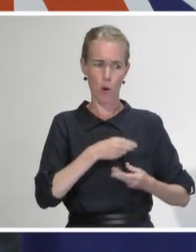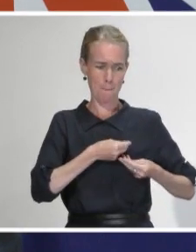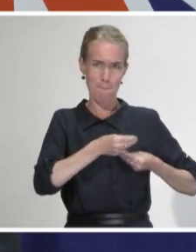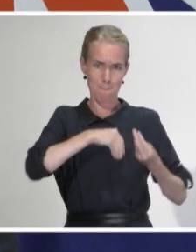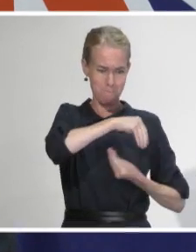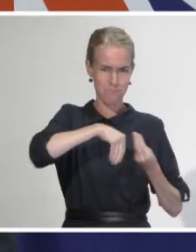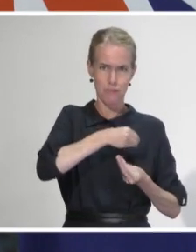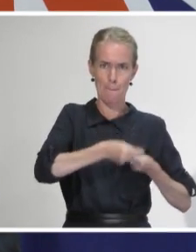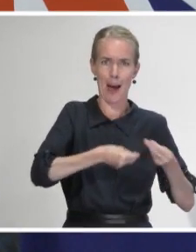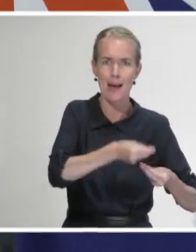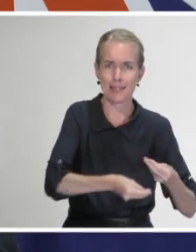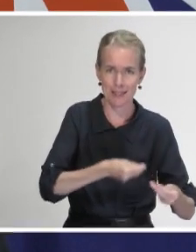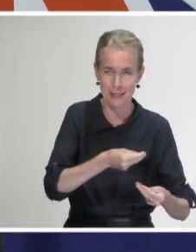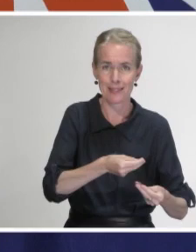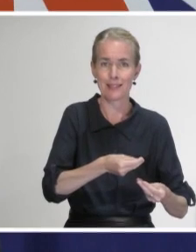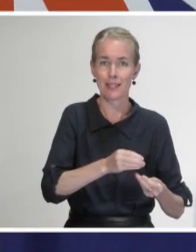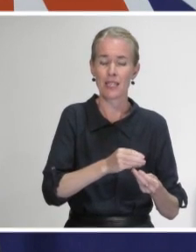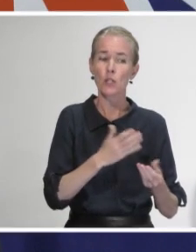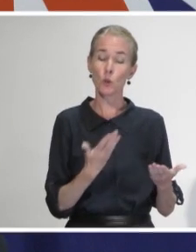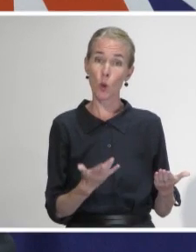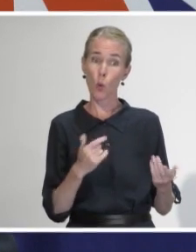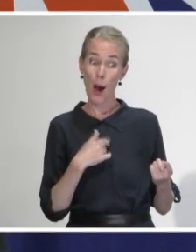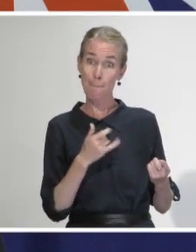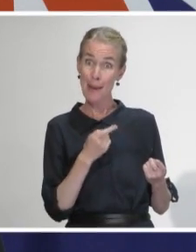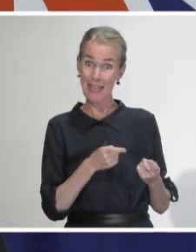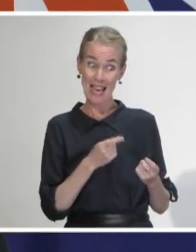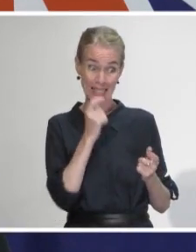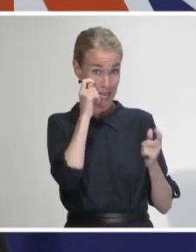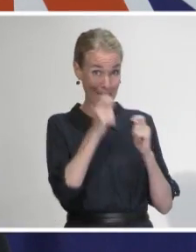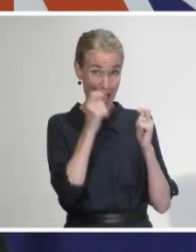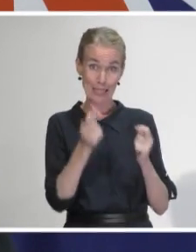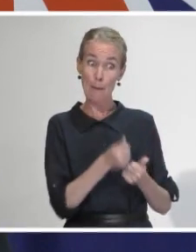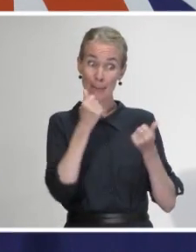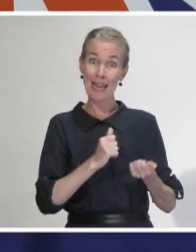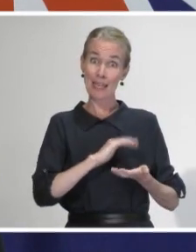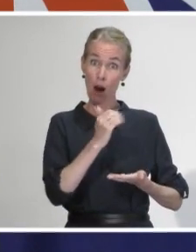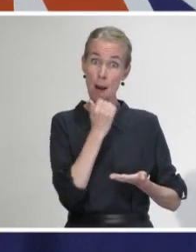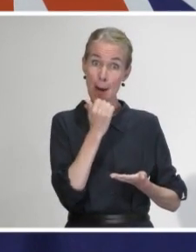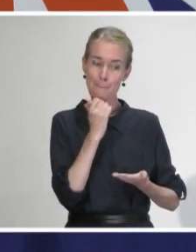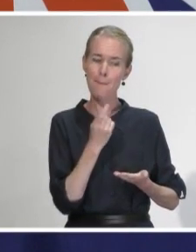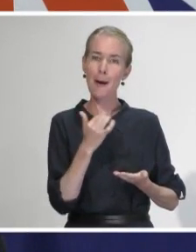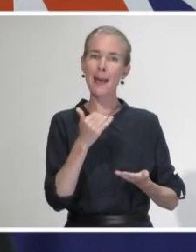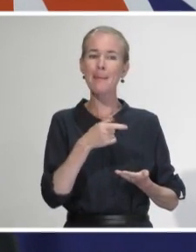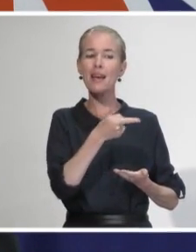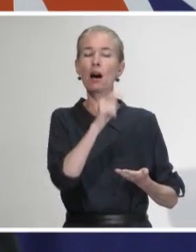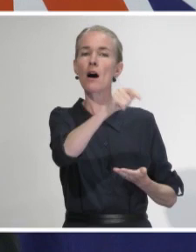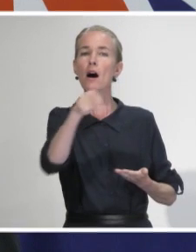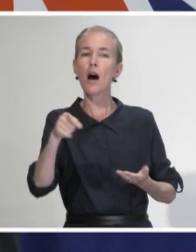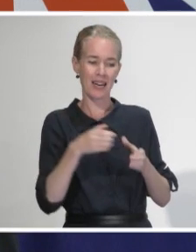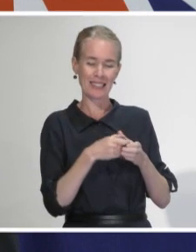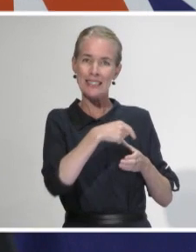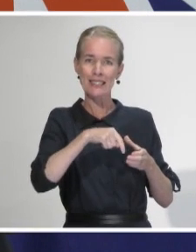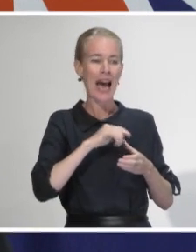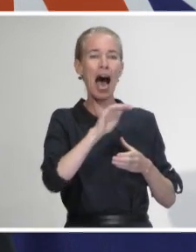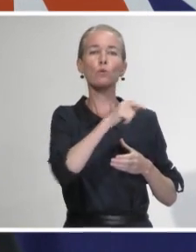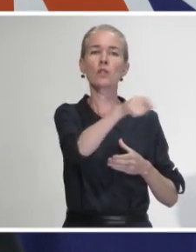cases. So you may want to do, even though they've done quite a lot of testing down there, you might want to do more testing to get the positivity